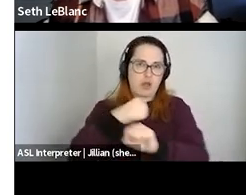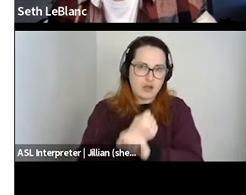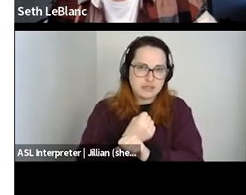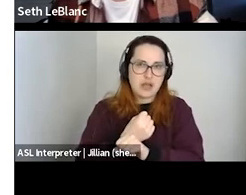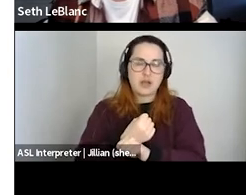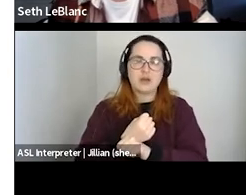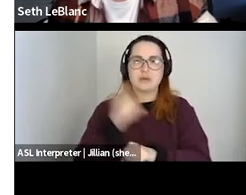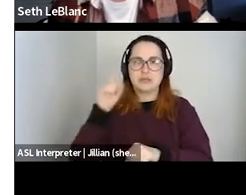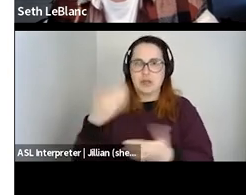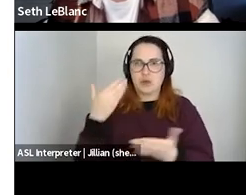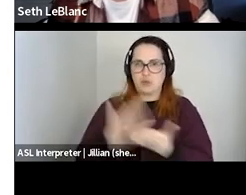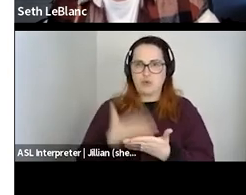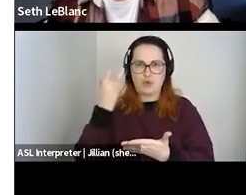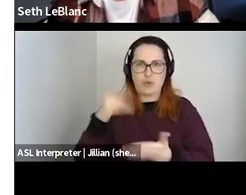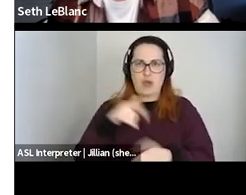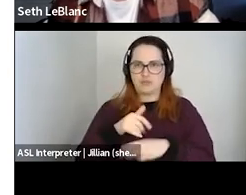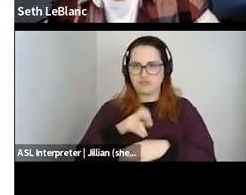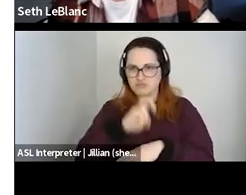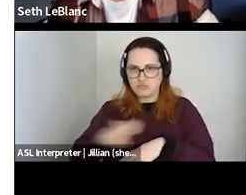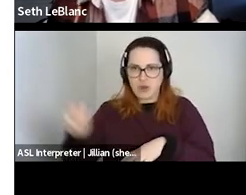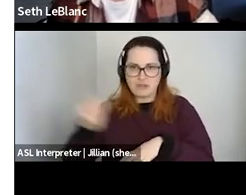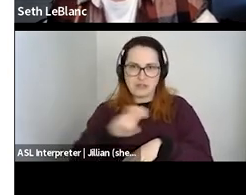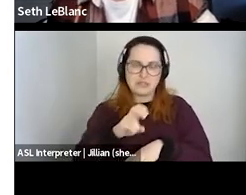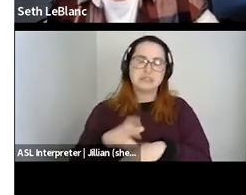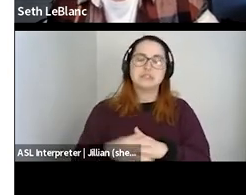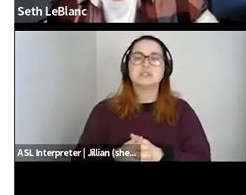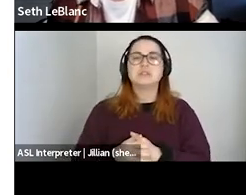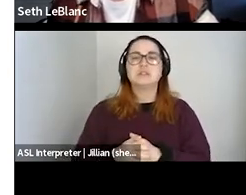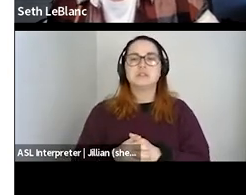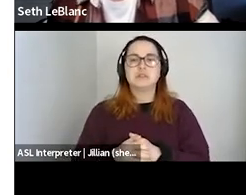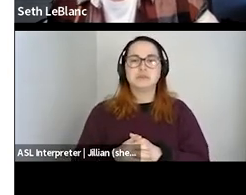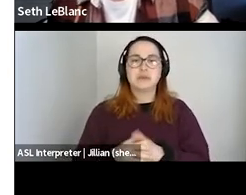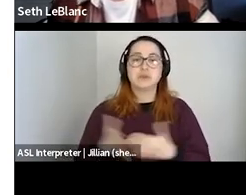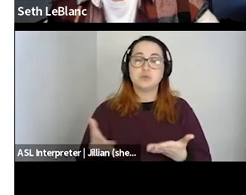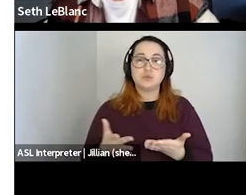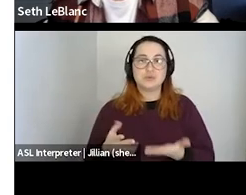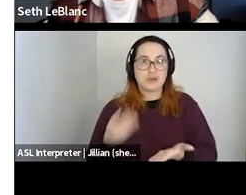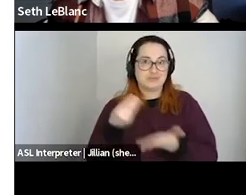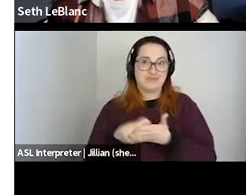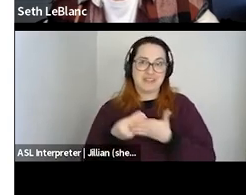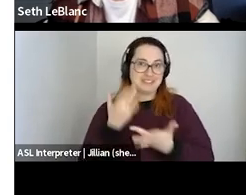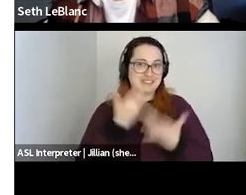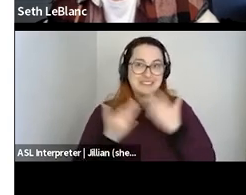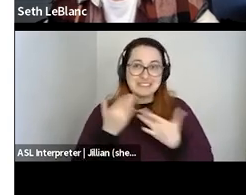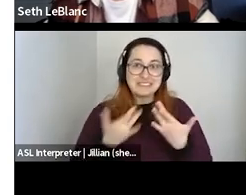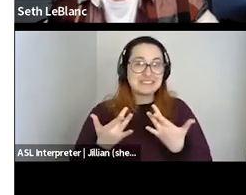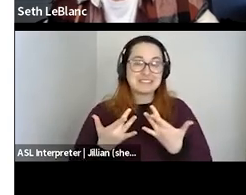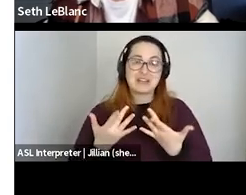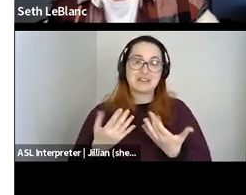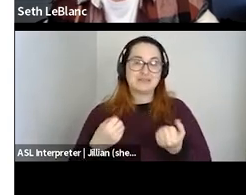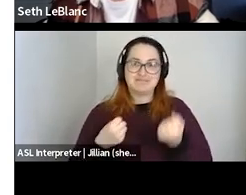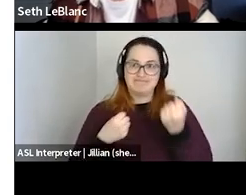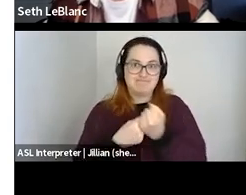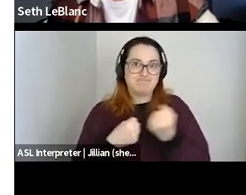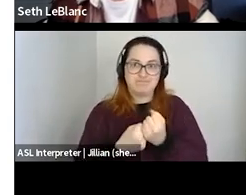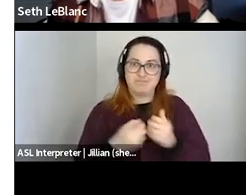why you're going between different zones and not enough and underfunded community resources offering support to folks